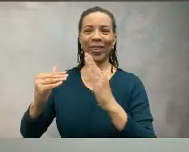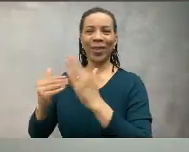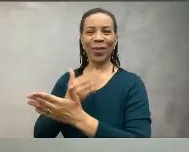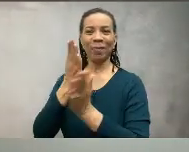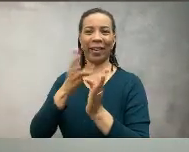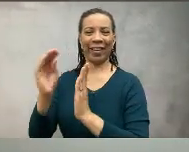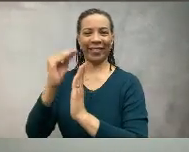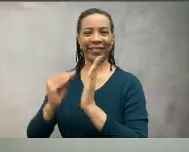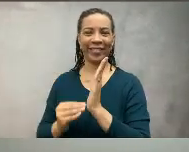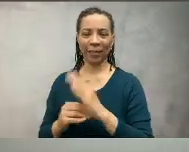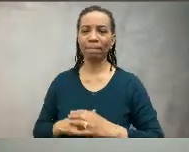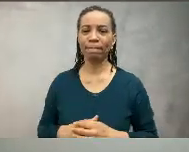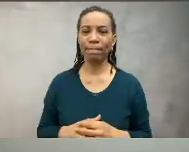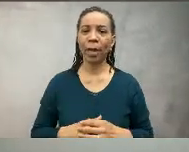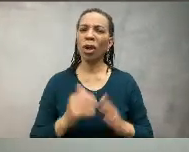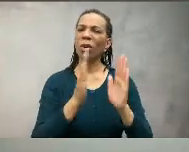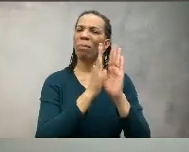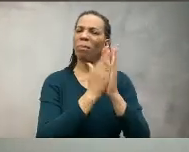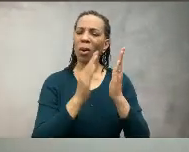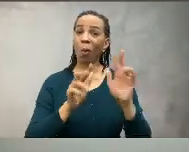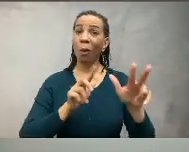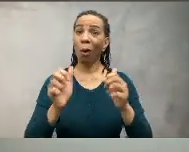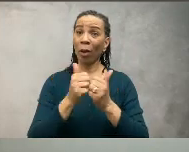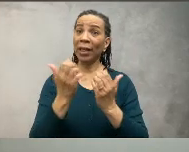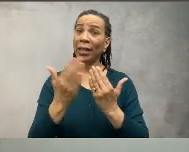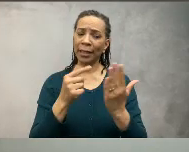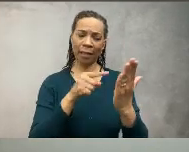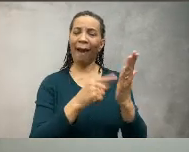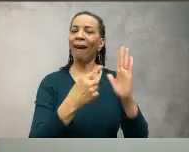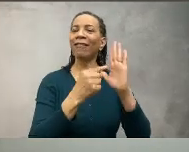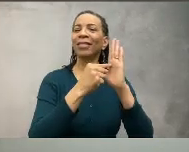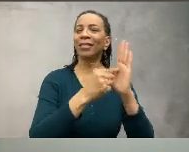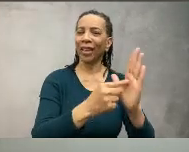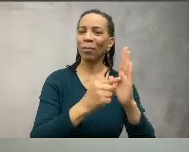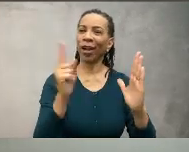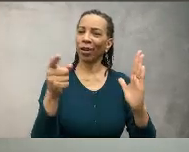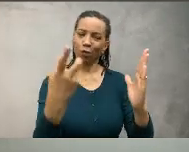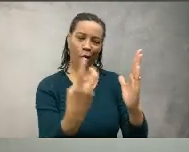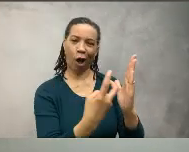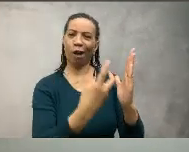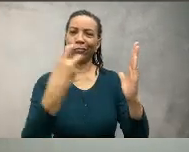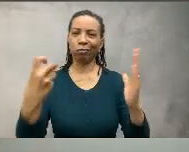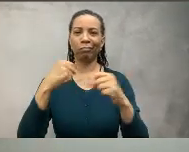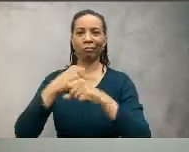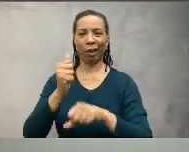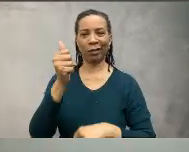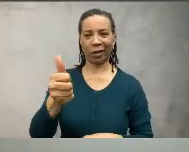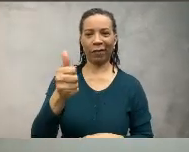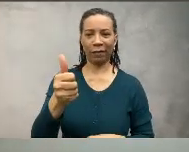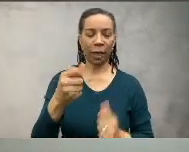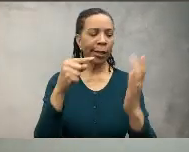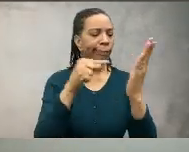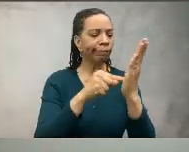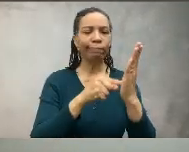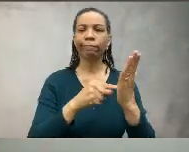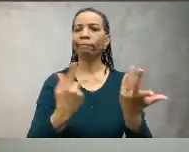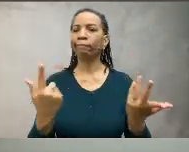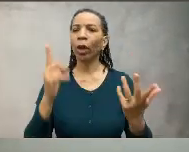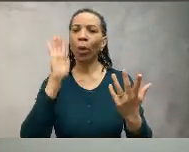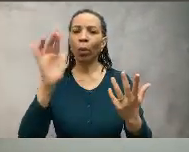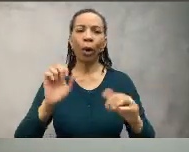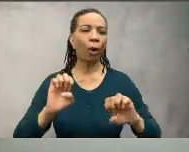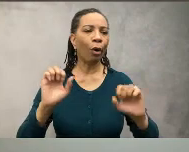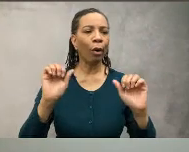new contract. In your Walk with Ease guide, you will have a sample contract to help you build your own contract. This sample